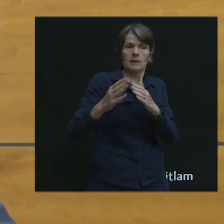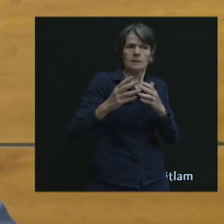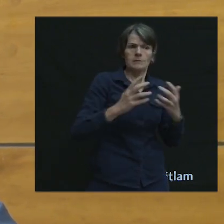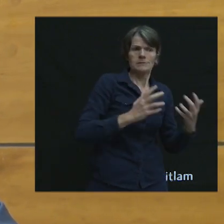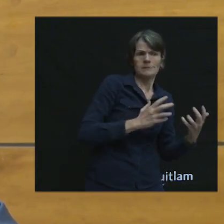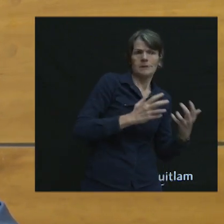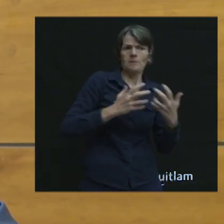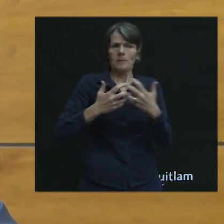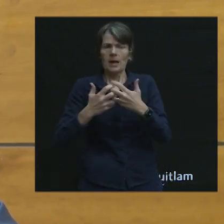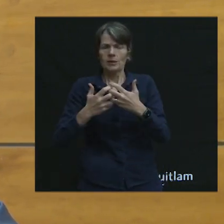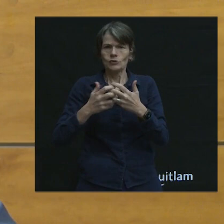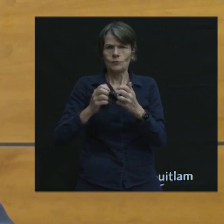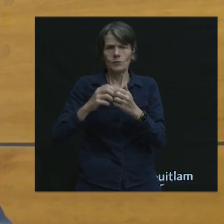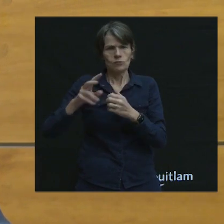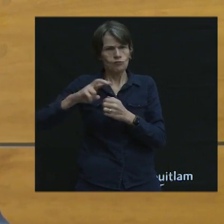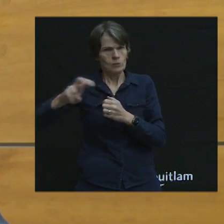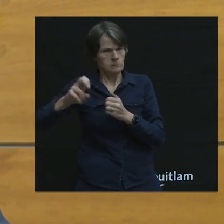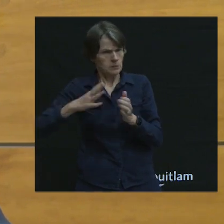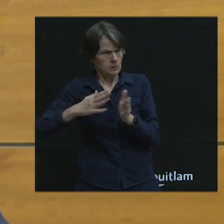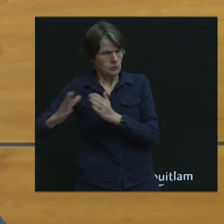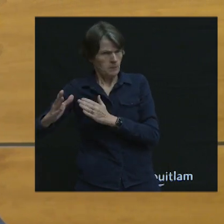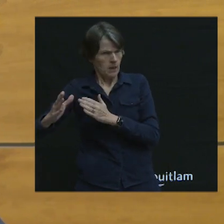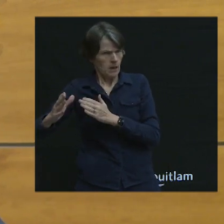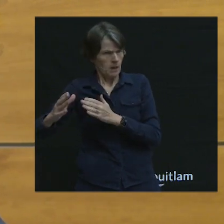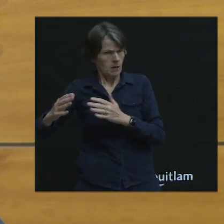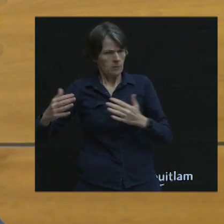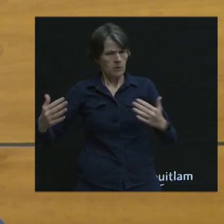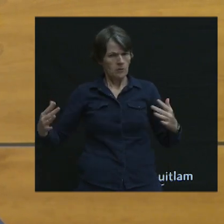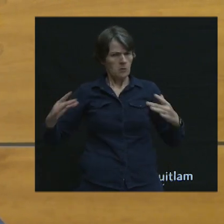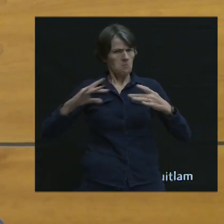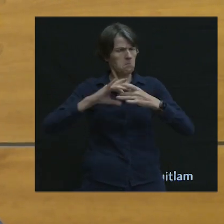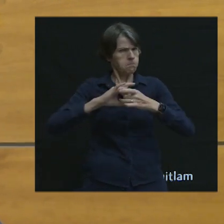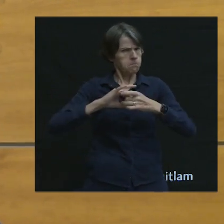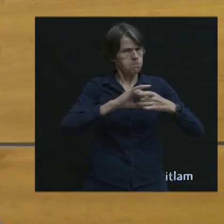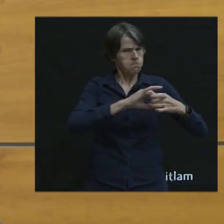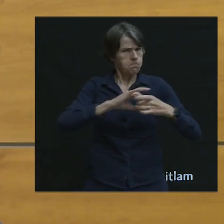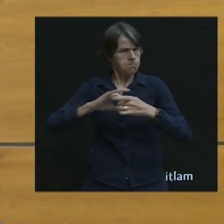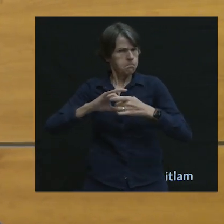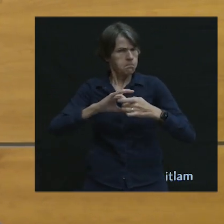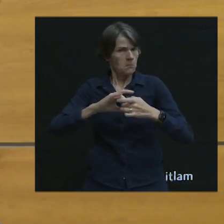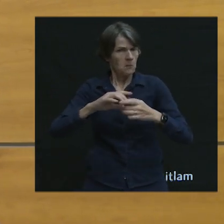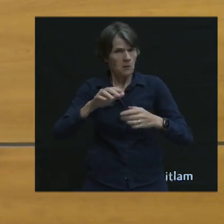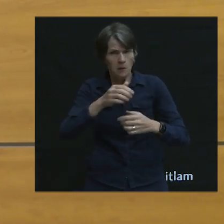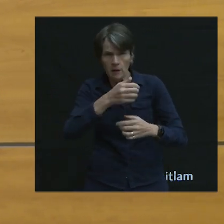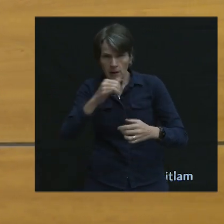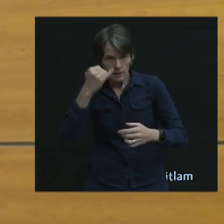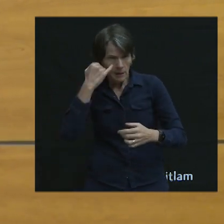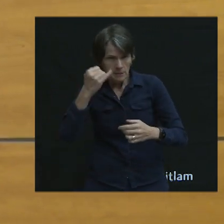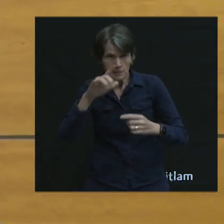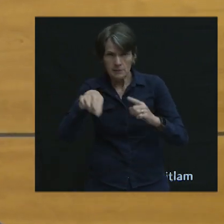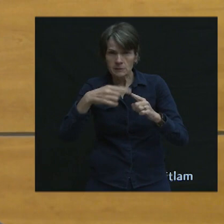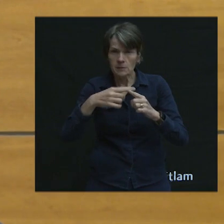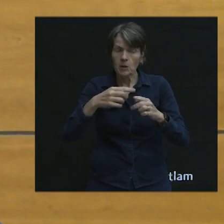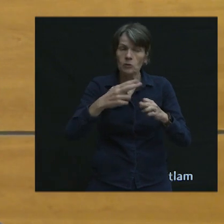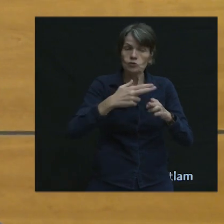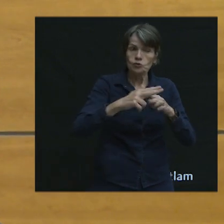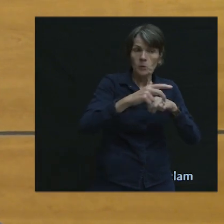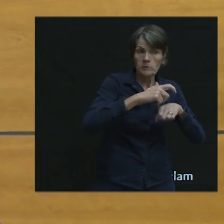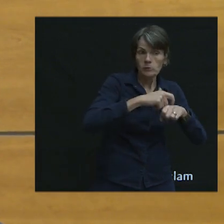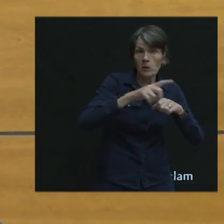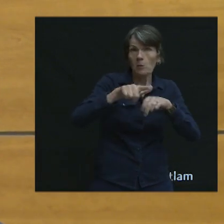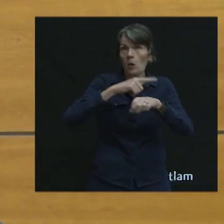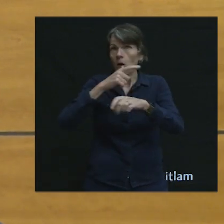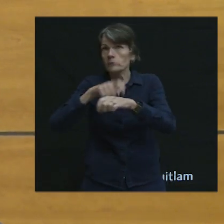to the transportation plans? Might be a staff related question here. Are any insights into what is planned as short and long term